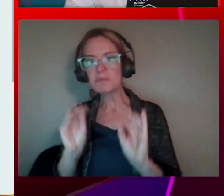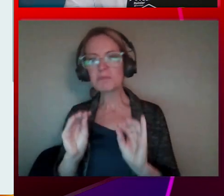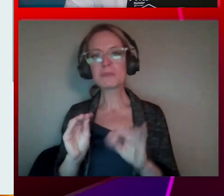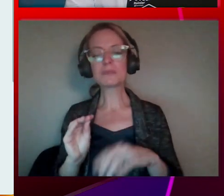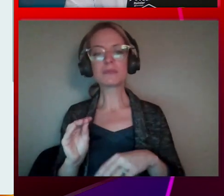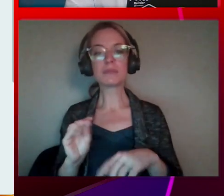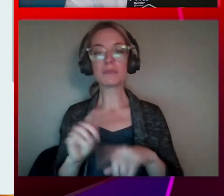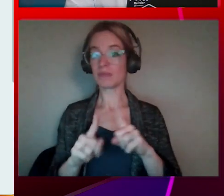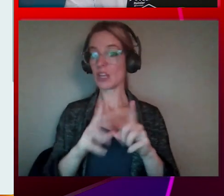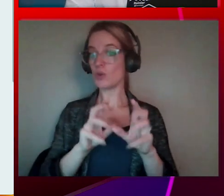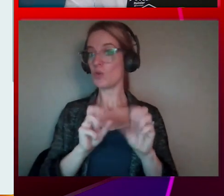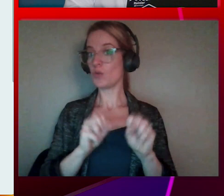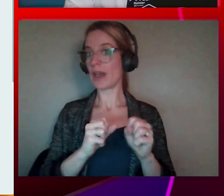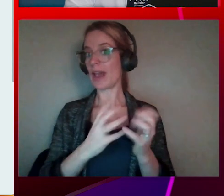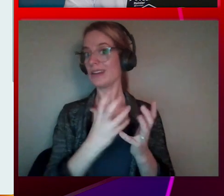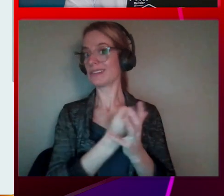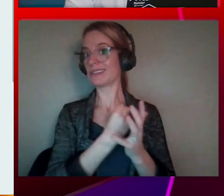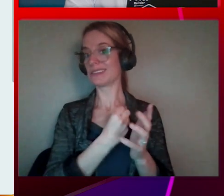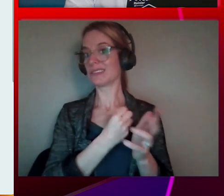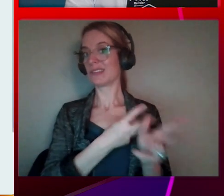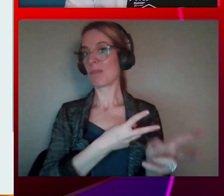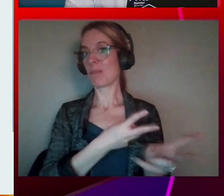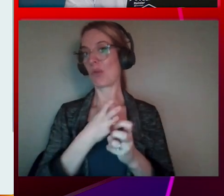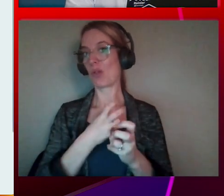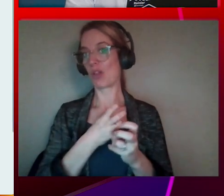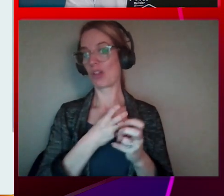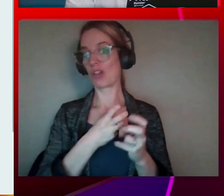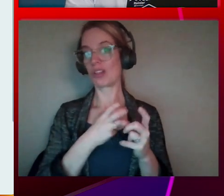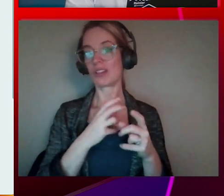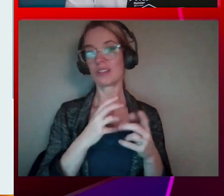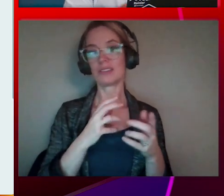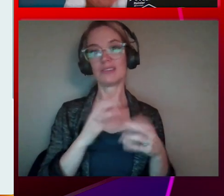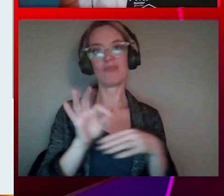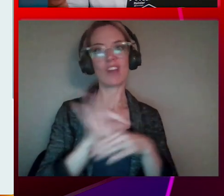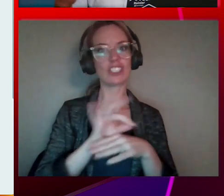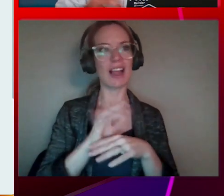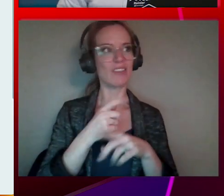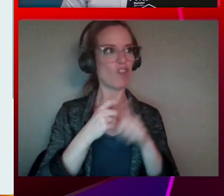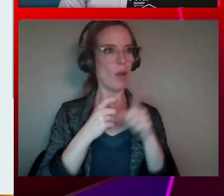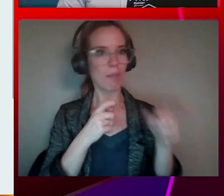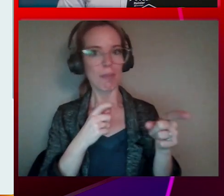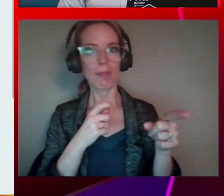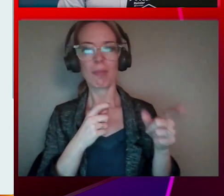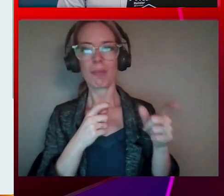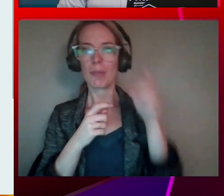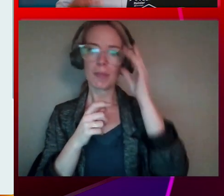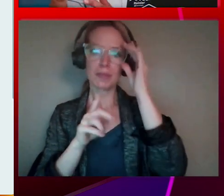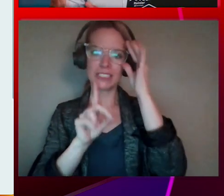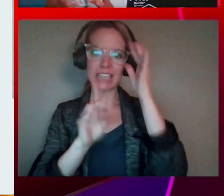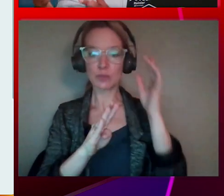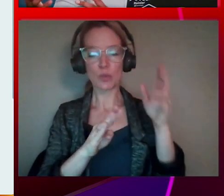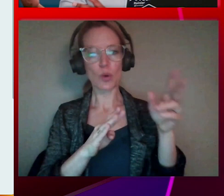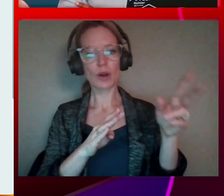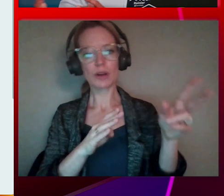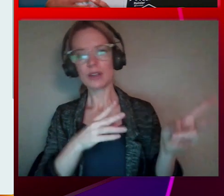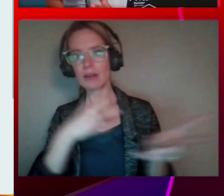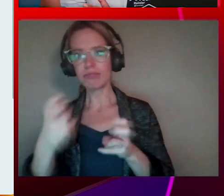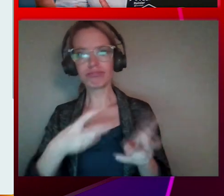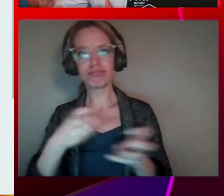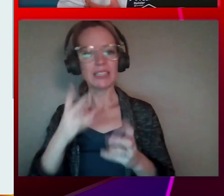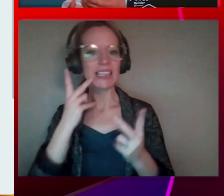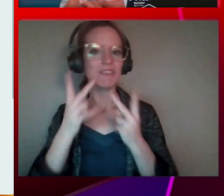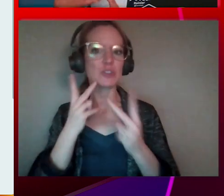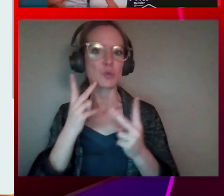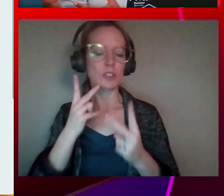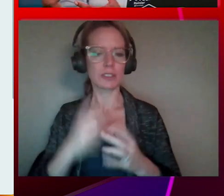the functionality by, hey, you know what? Let me duplicate this visual. Let me get a quick start. Got it. So the power of QuickSight is that.